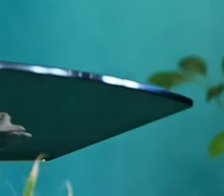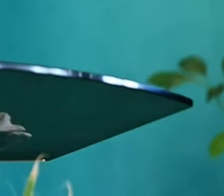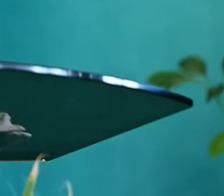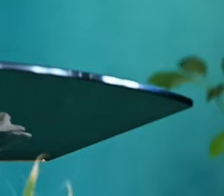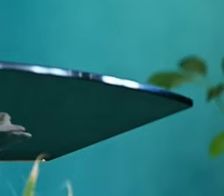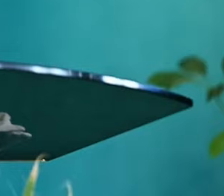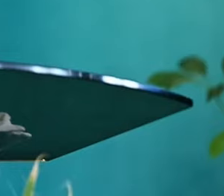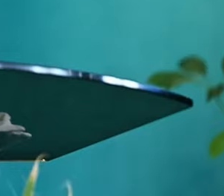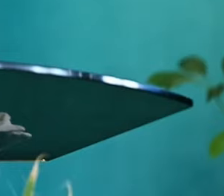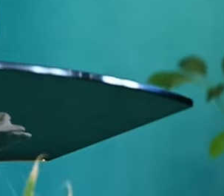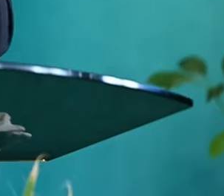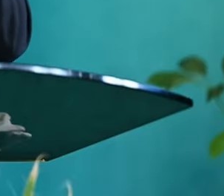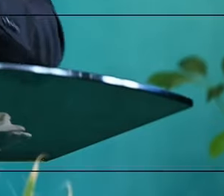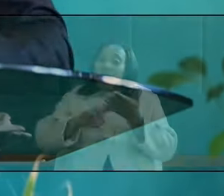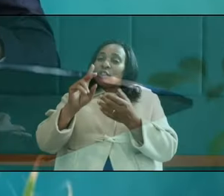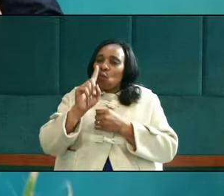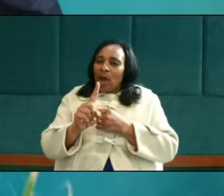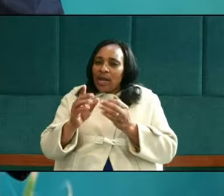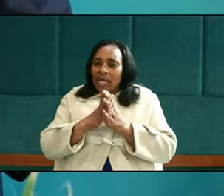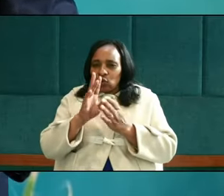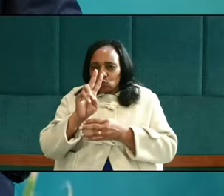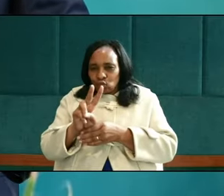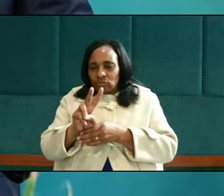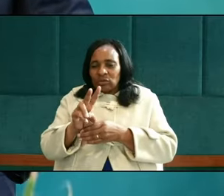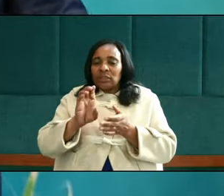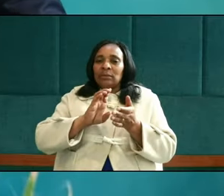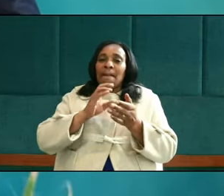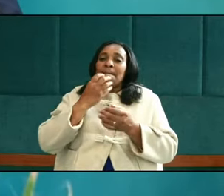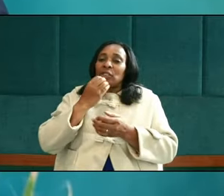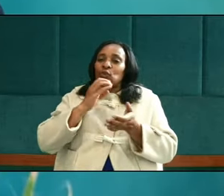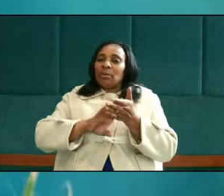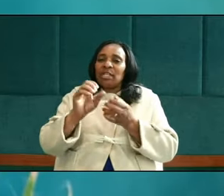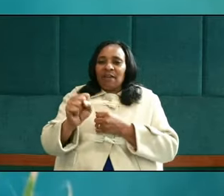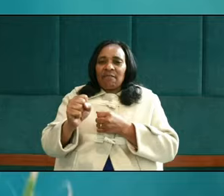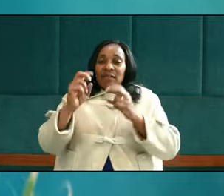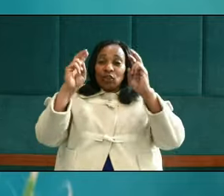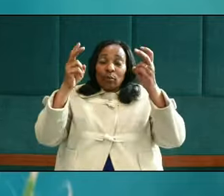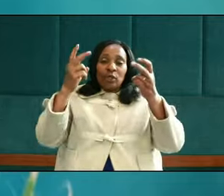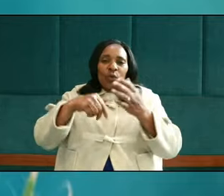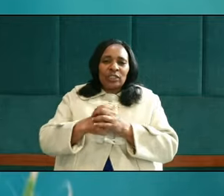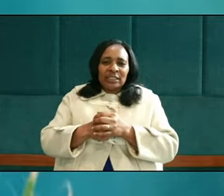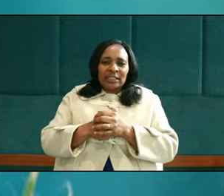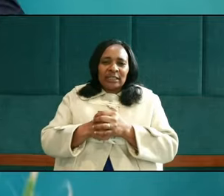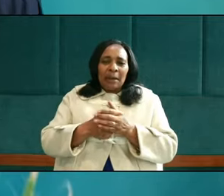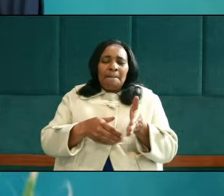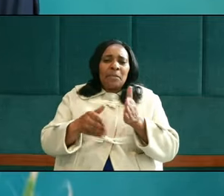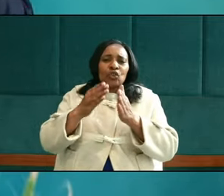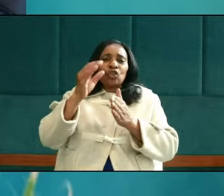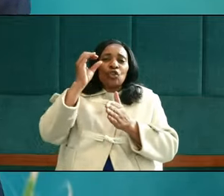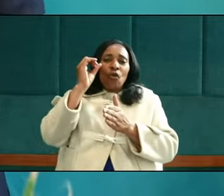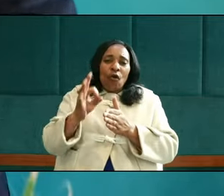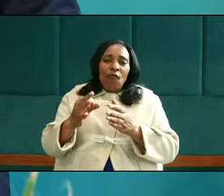study of verses 1 and 2 of Matthew chapter 5 and the theme was priority of